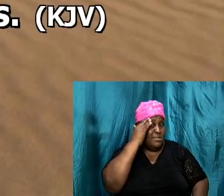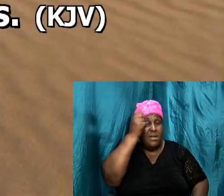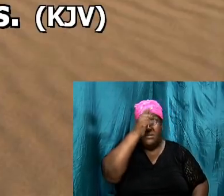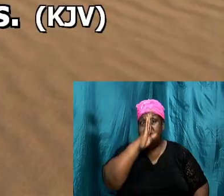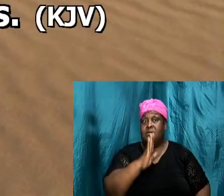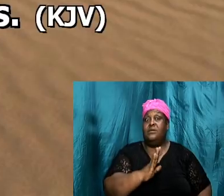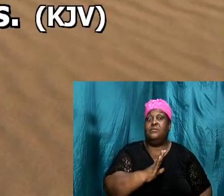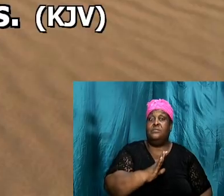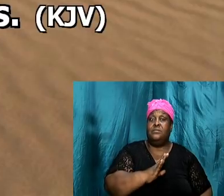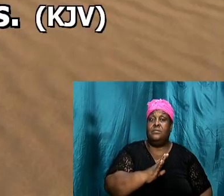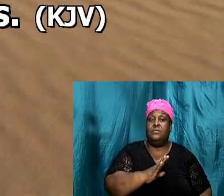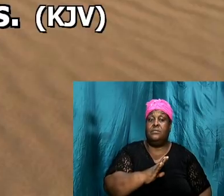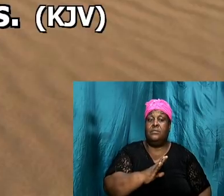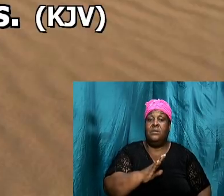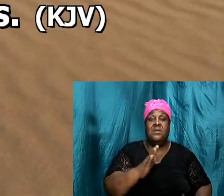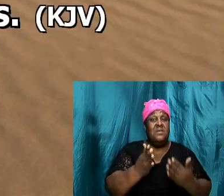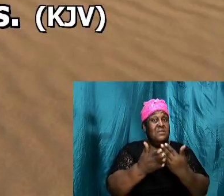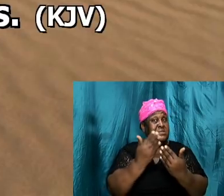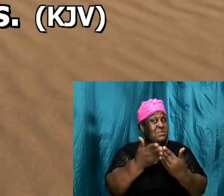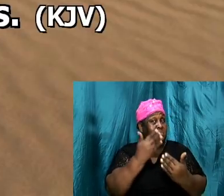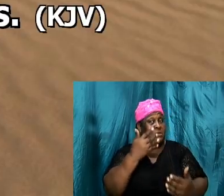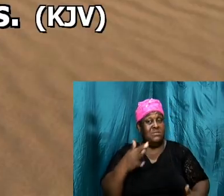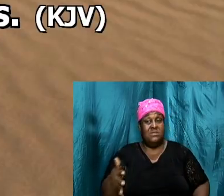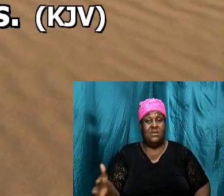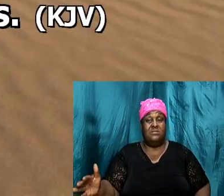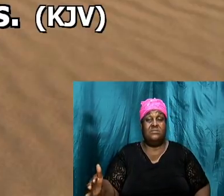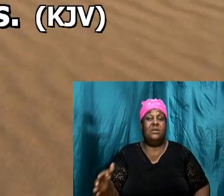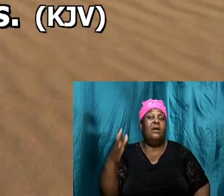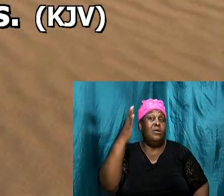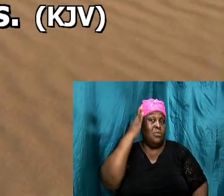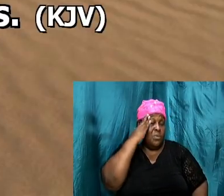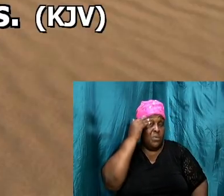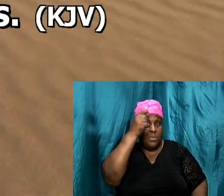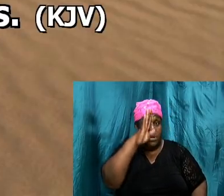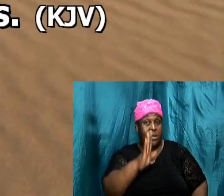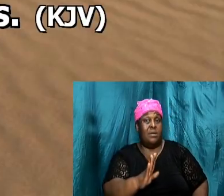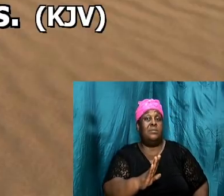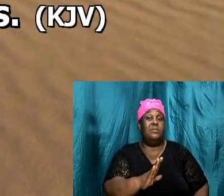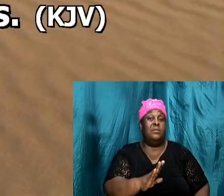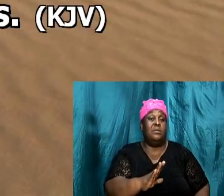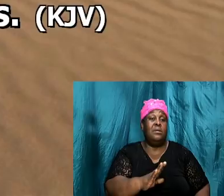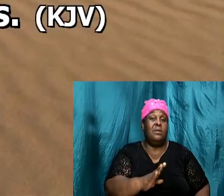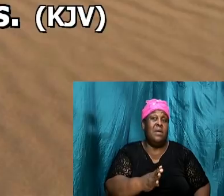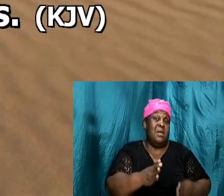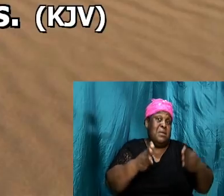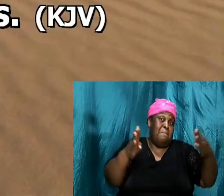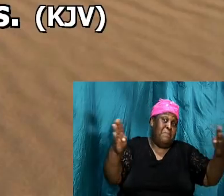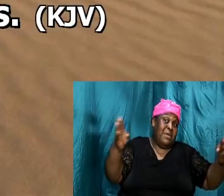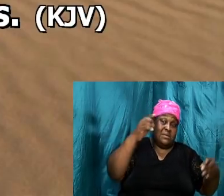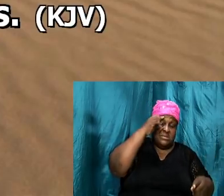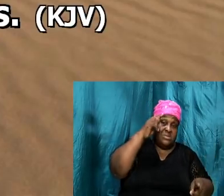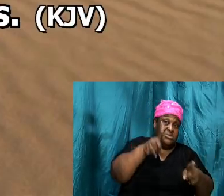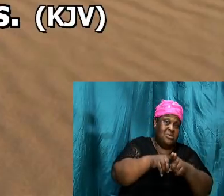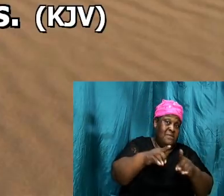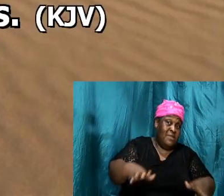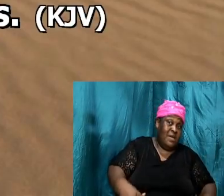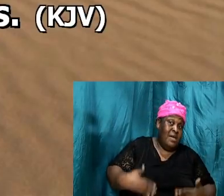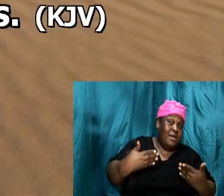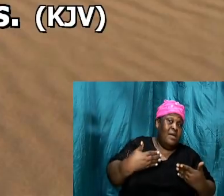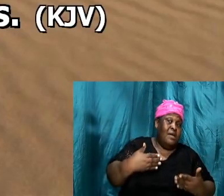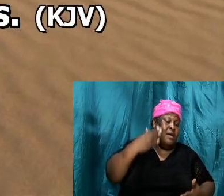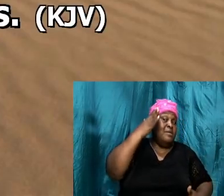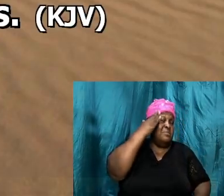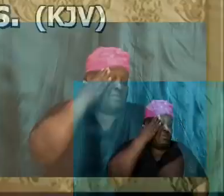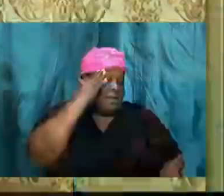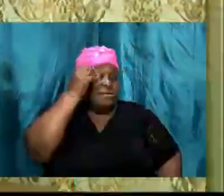in the simplest of things acknowledge him in the big decisions of life acknowledge